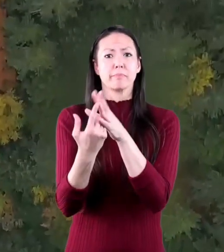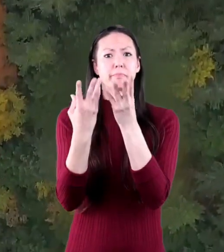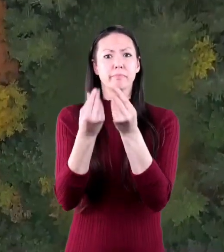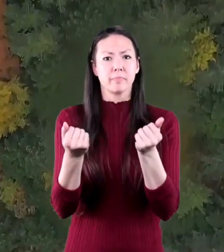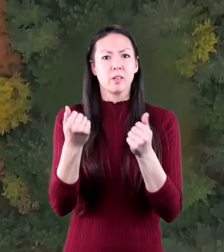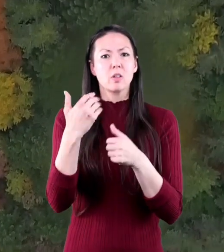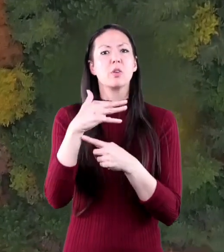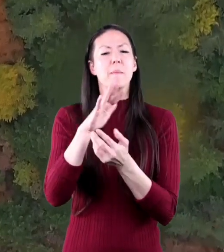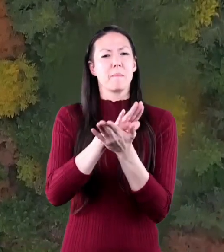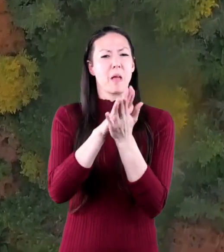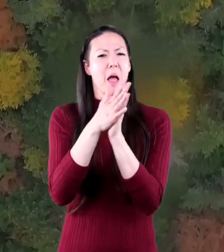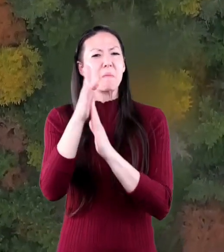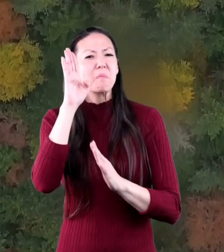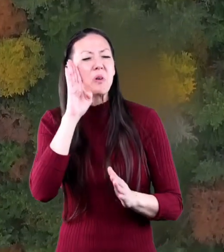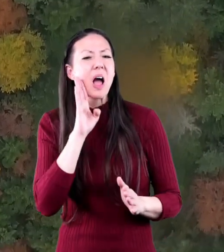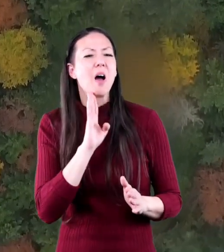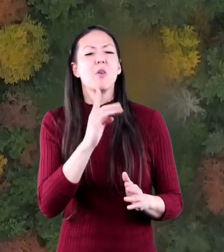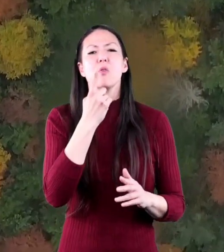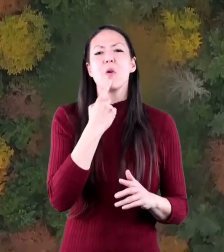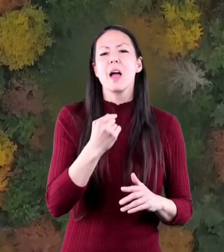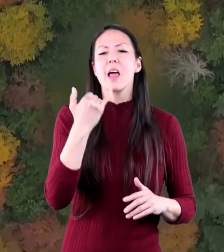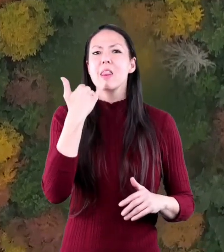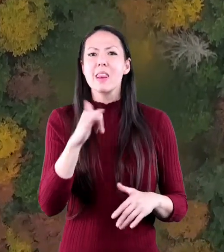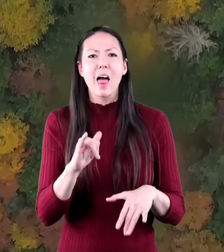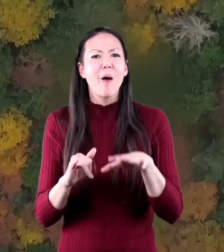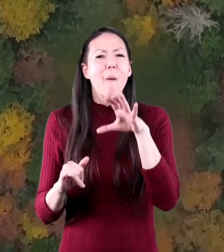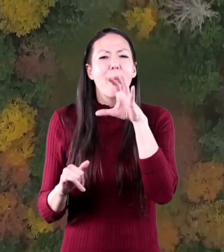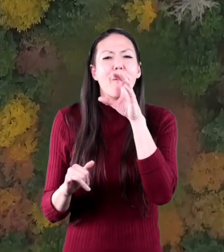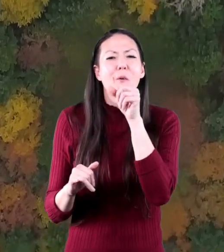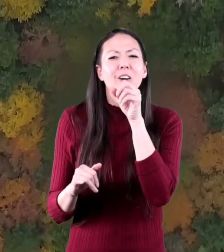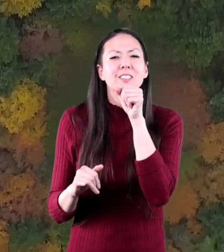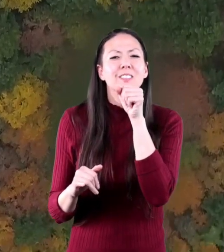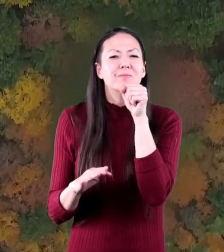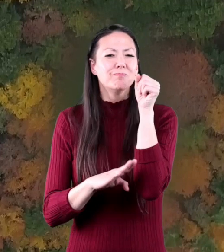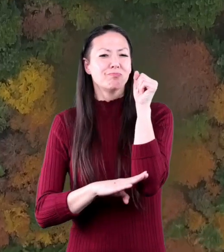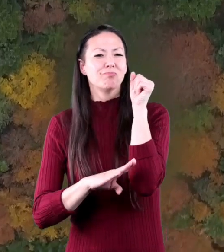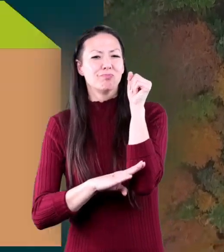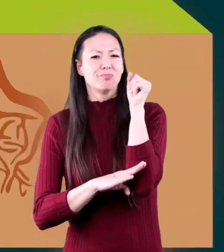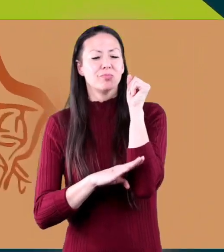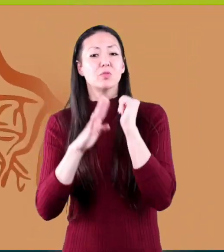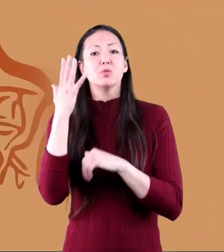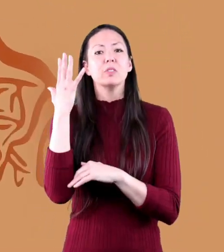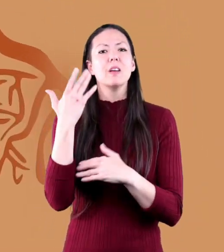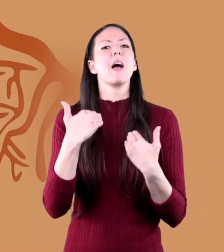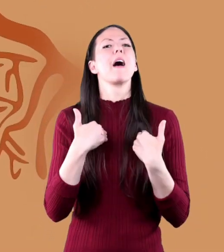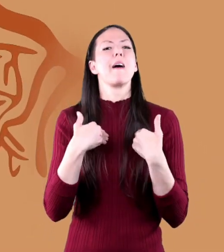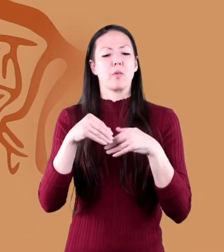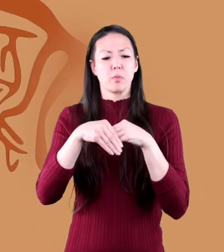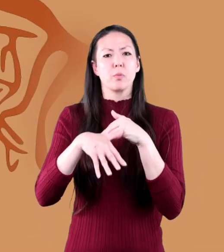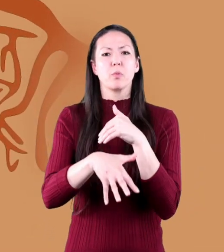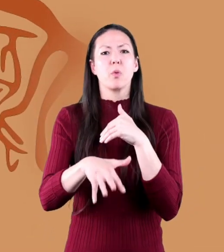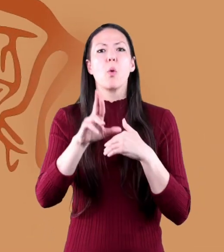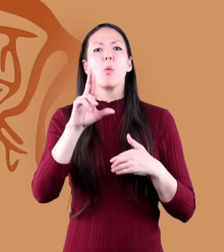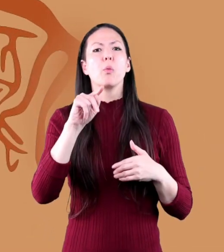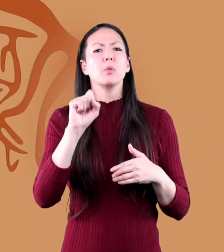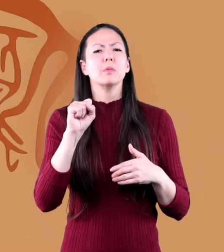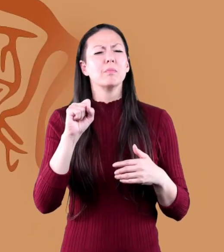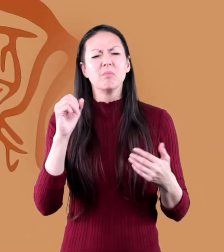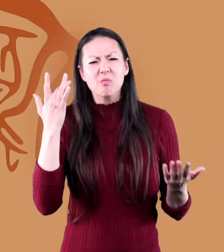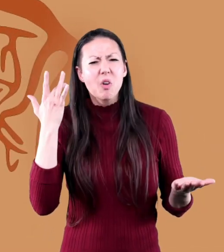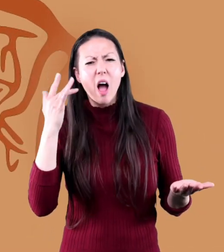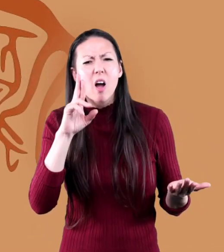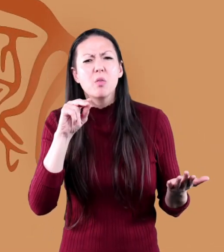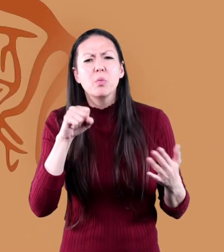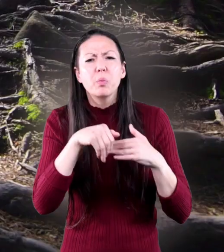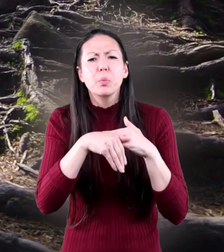disappears, the leaves turn brown, red, yellow, and orange. We all know that trees have roots. But